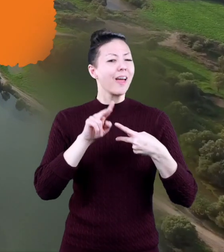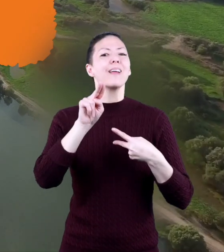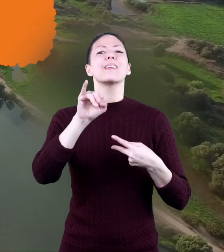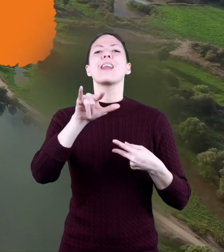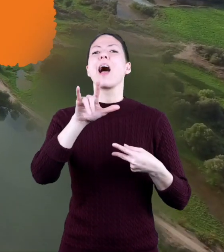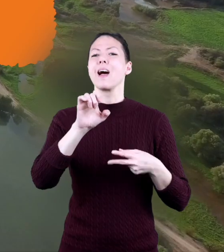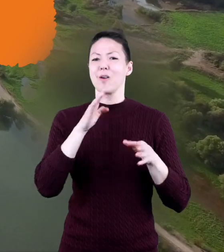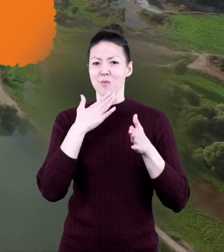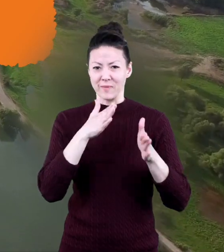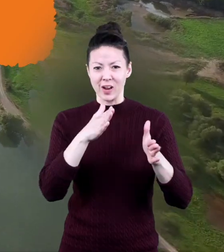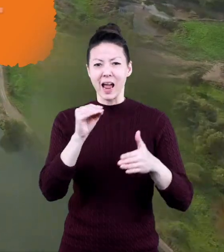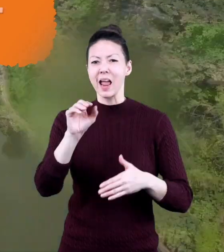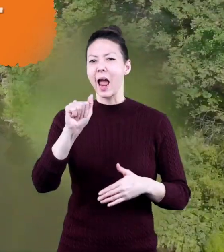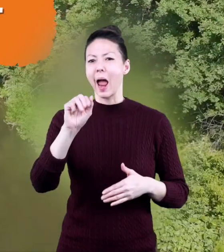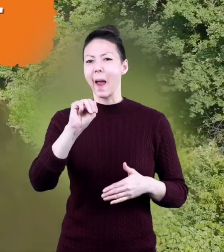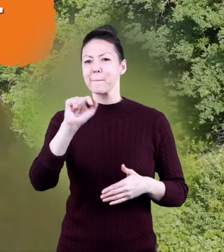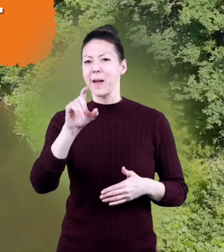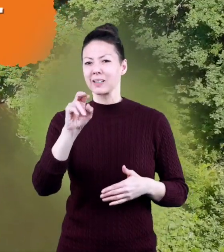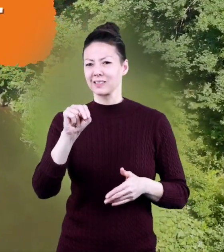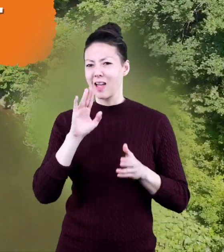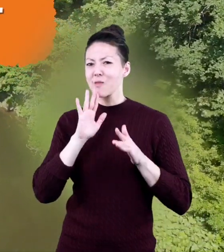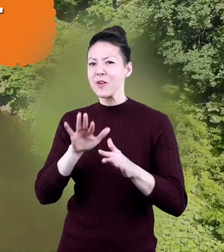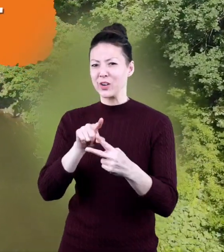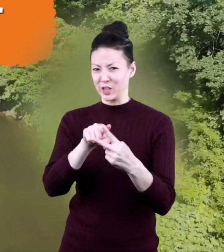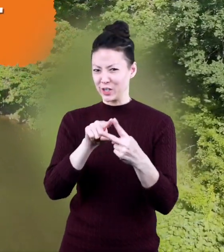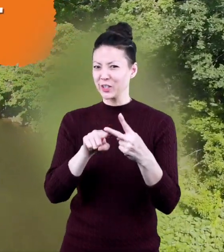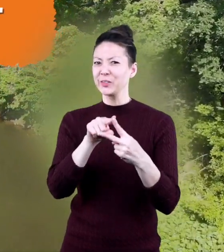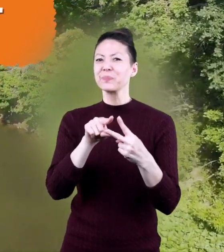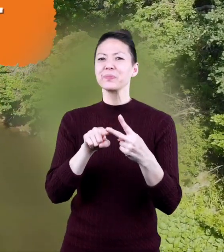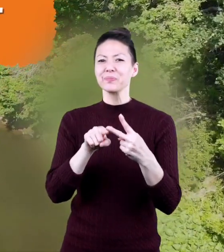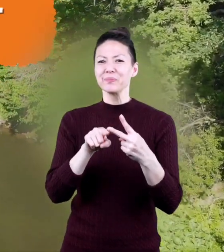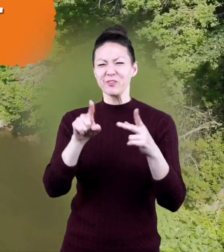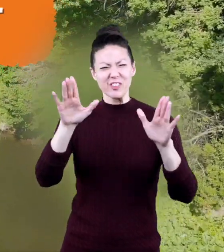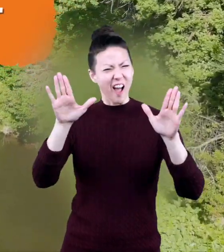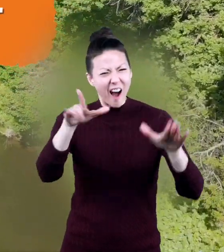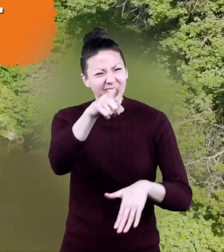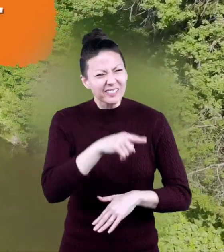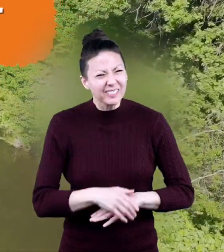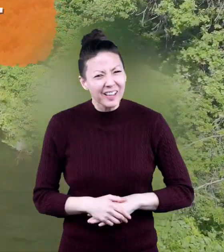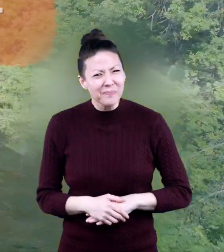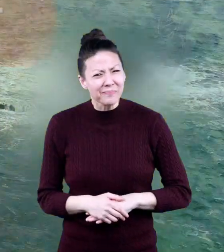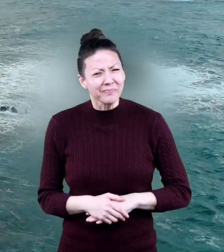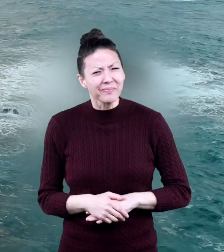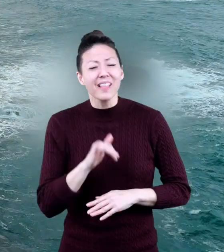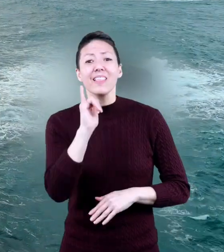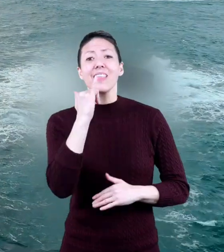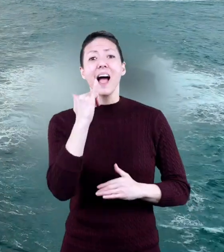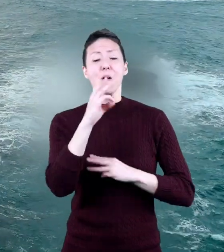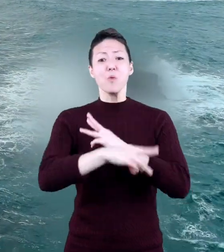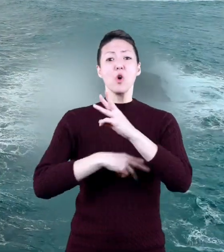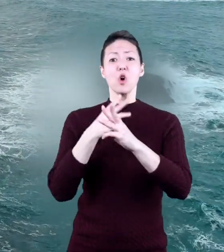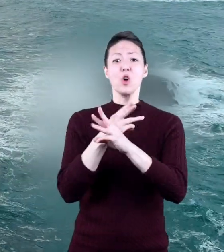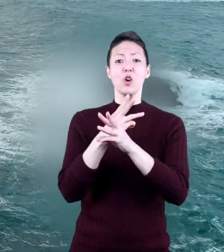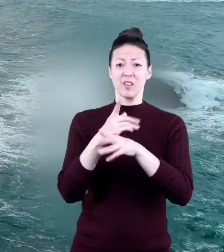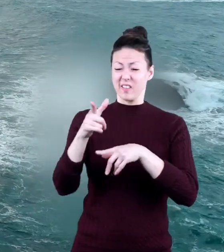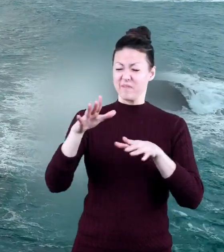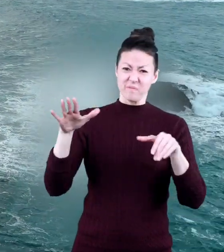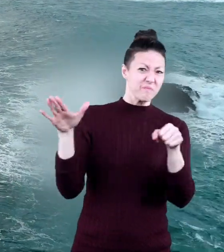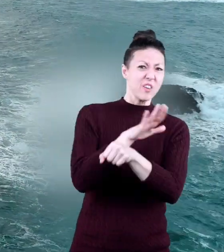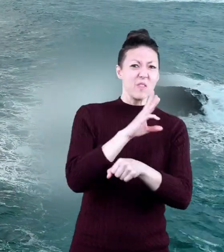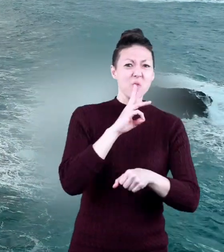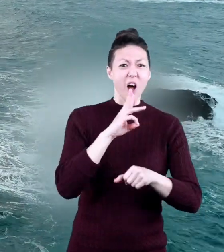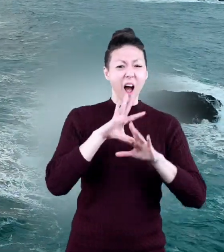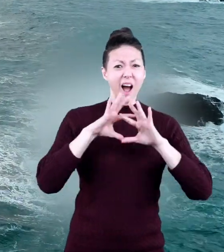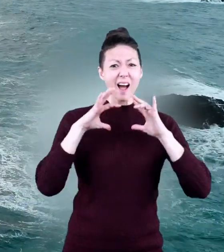the nile river and the amazon river you're awesome the world is full of